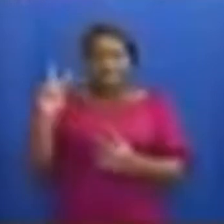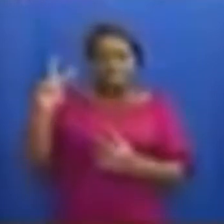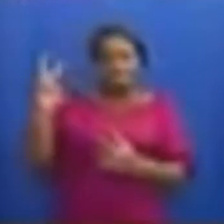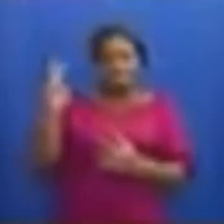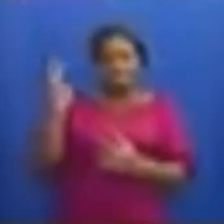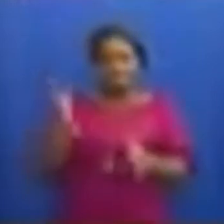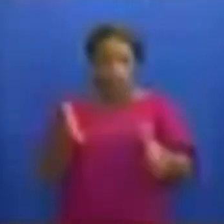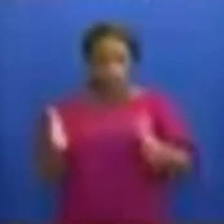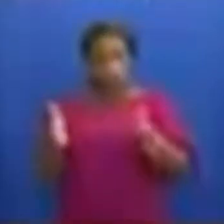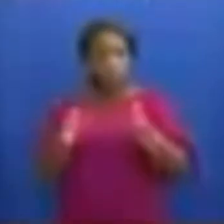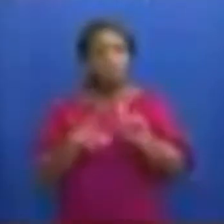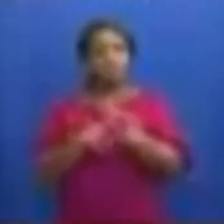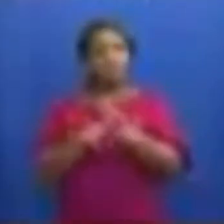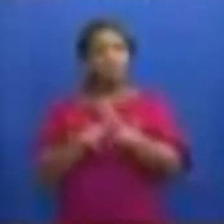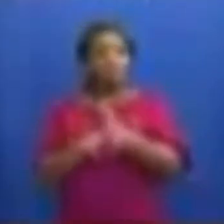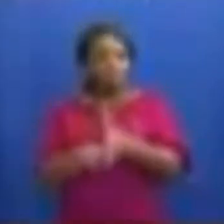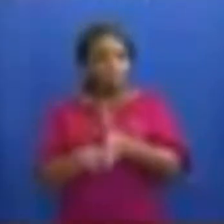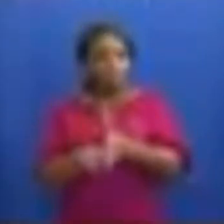wave of the virus.